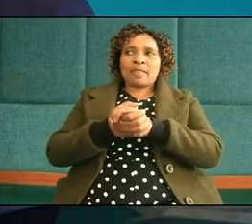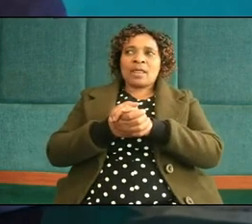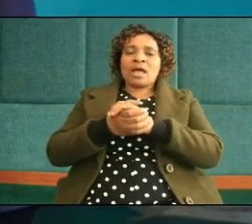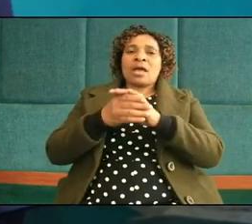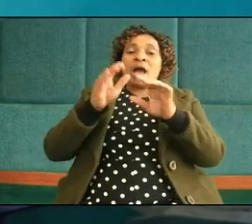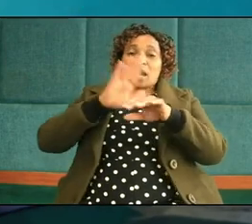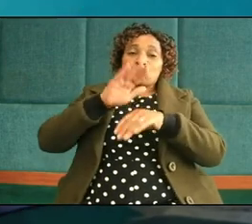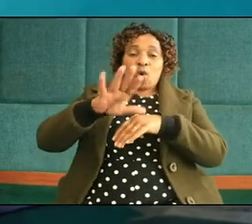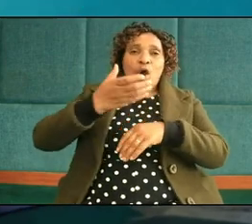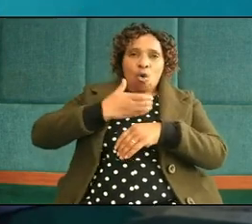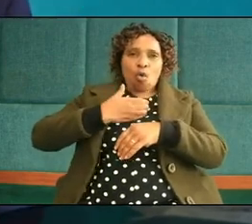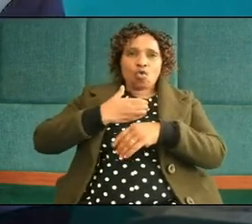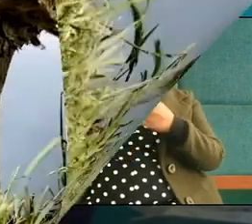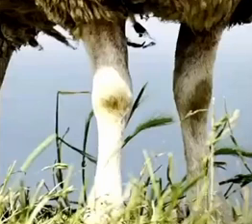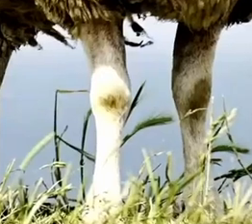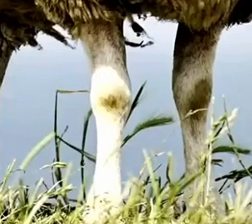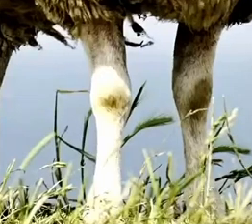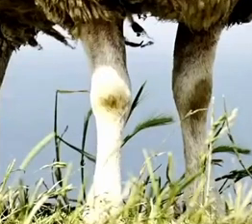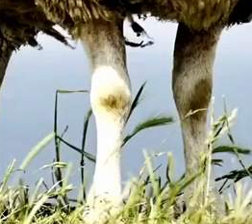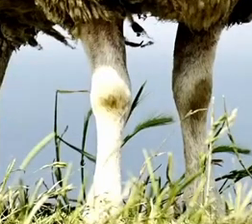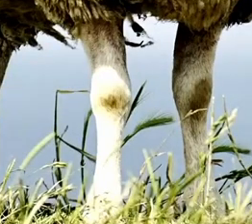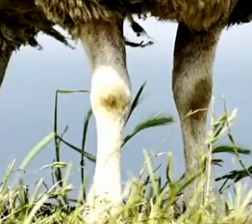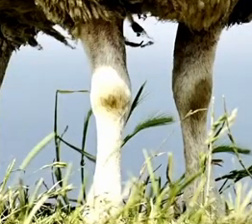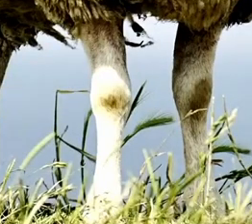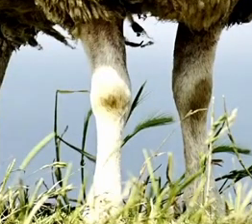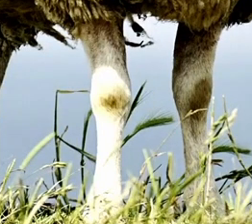going to sing you you